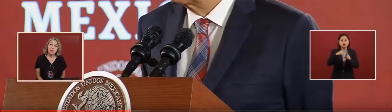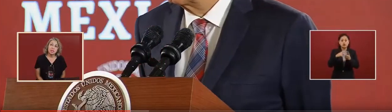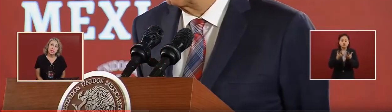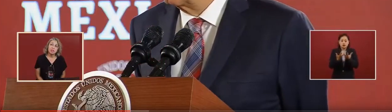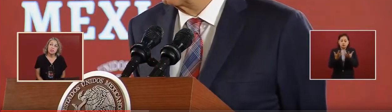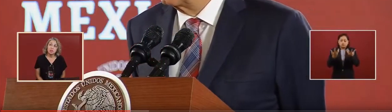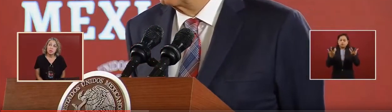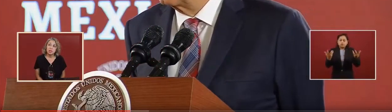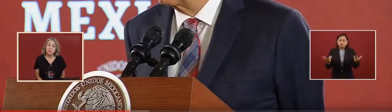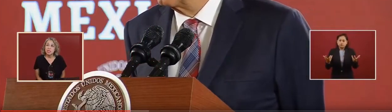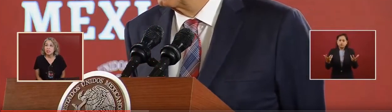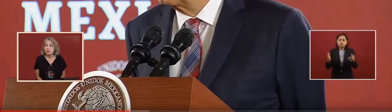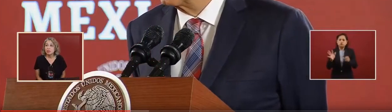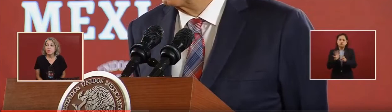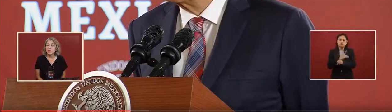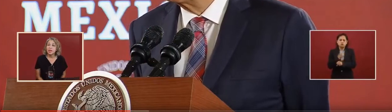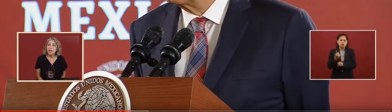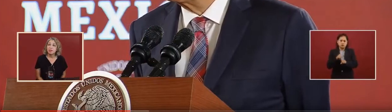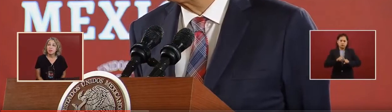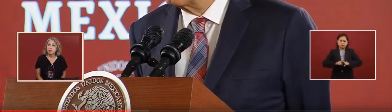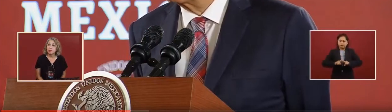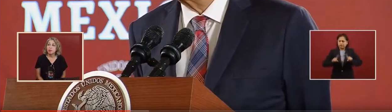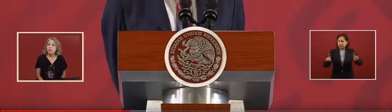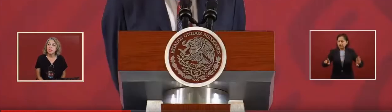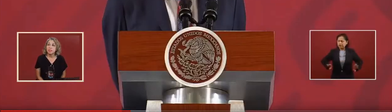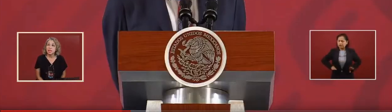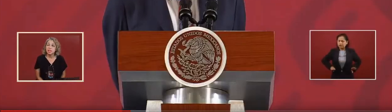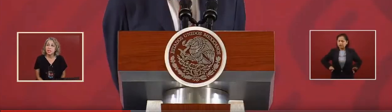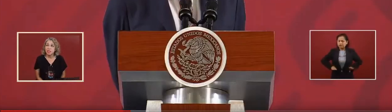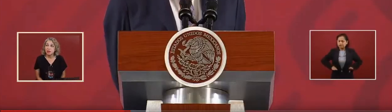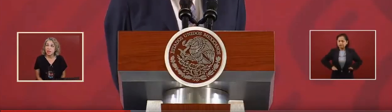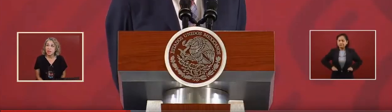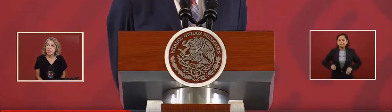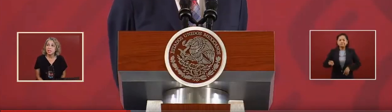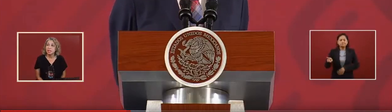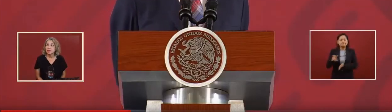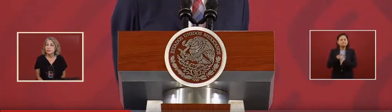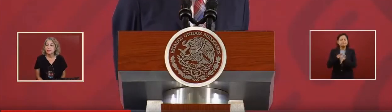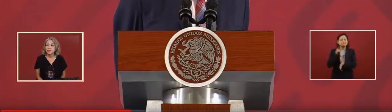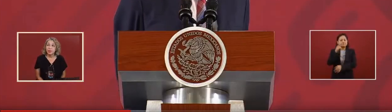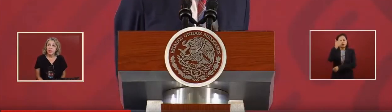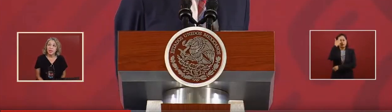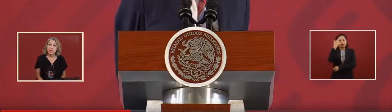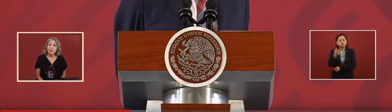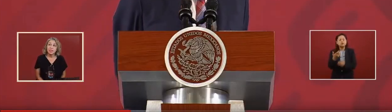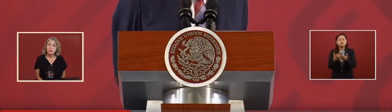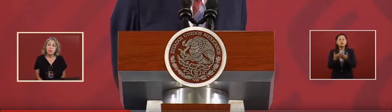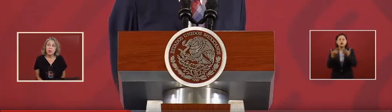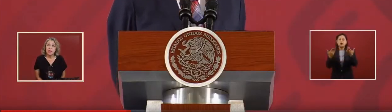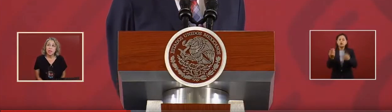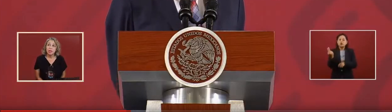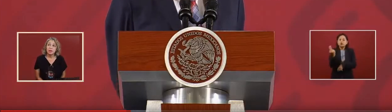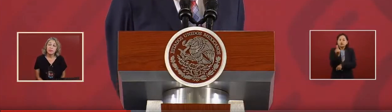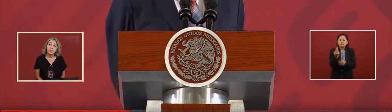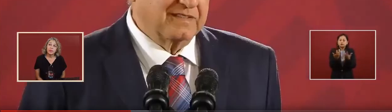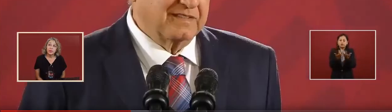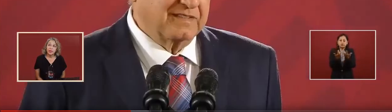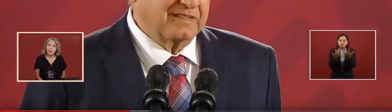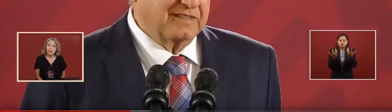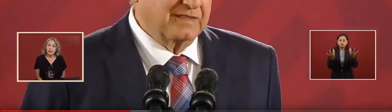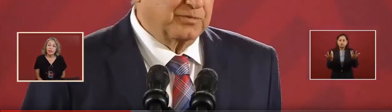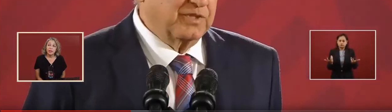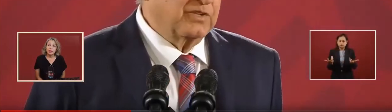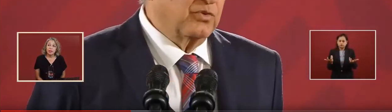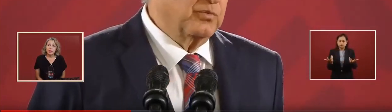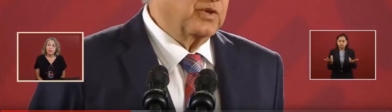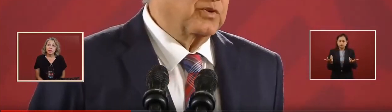now the reform that is necessary is, is separating economical